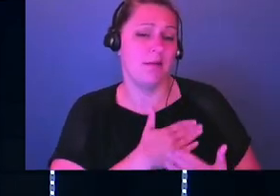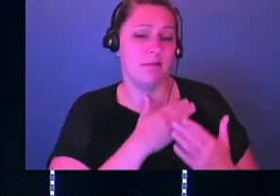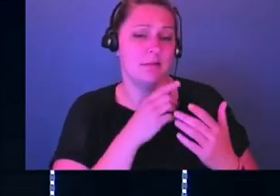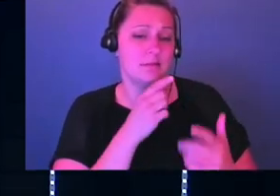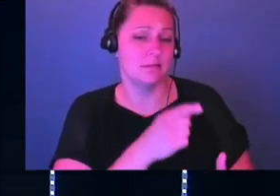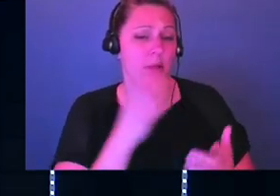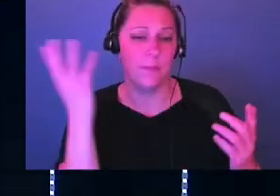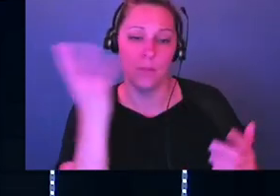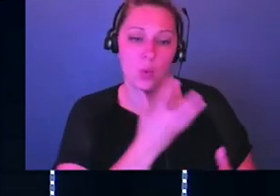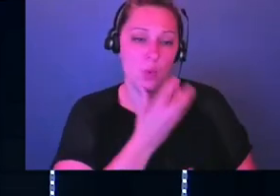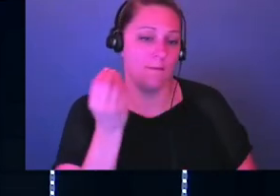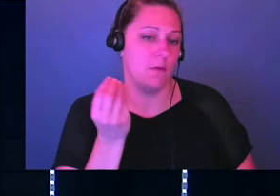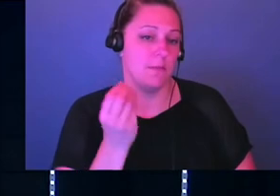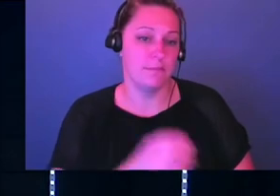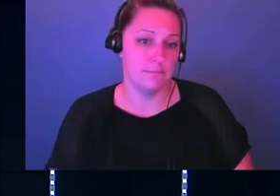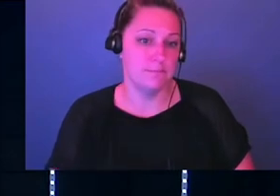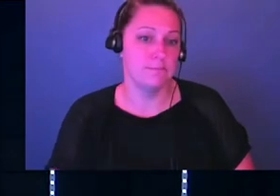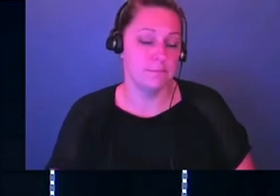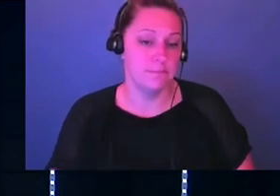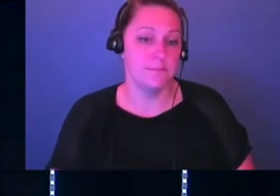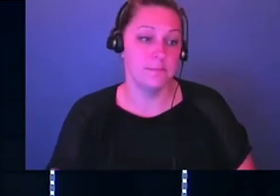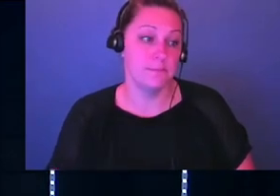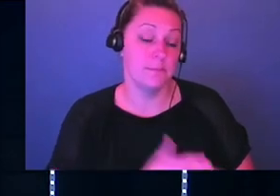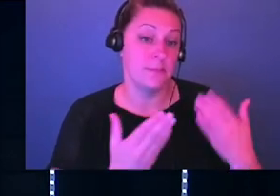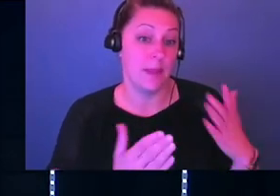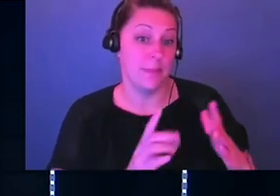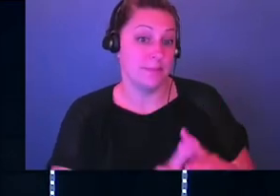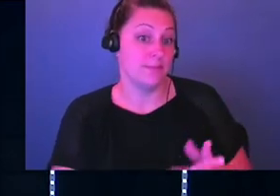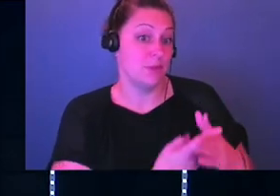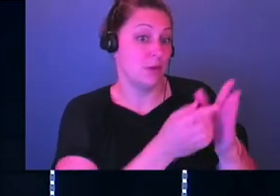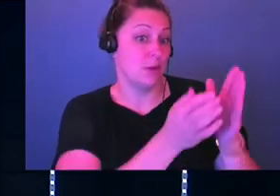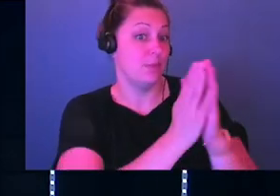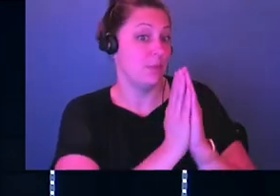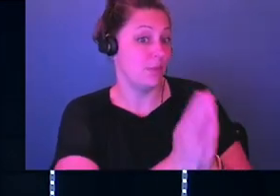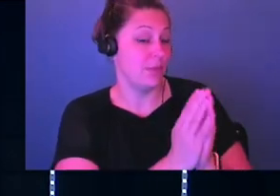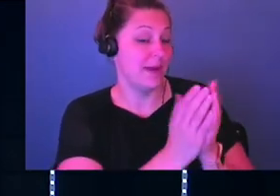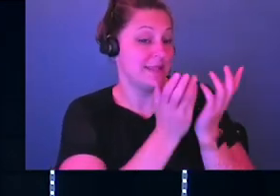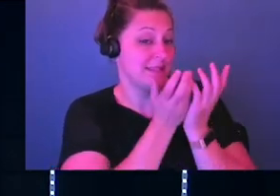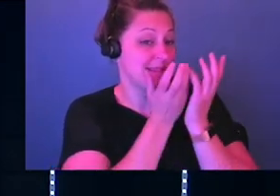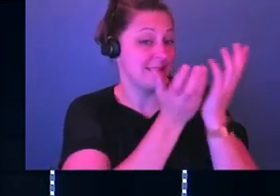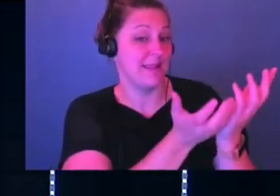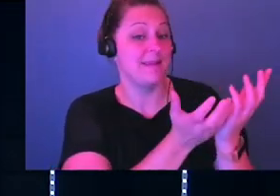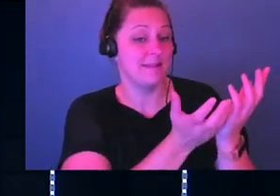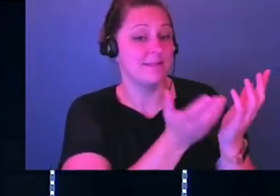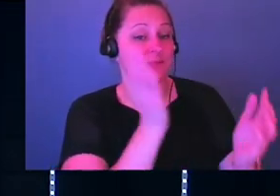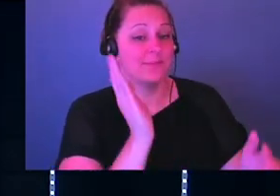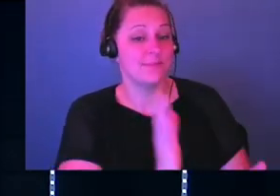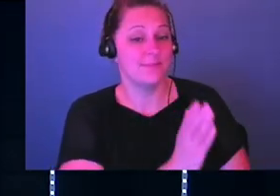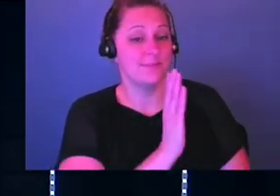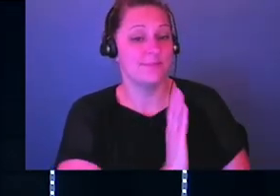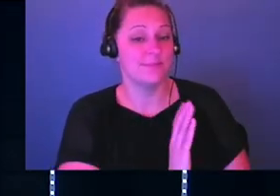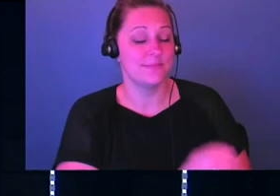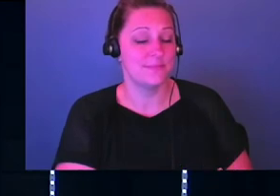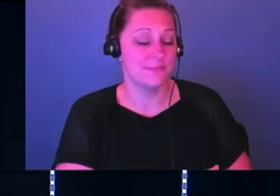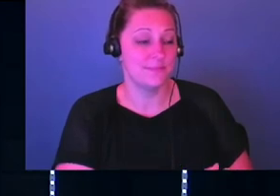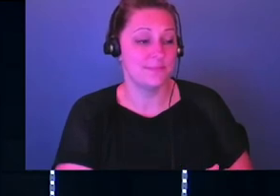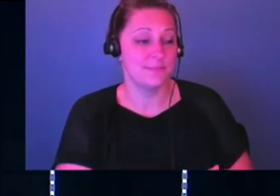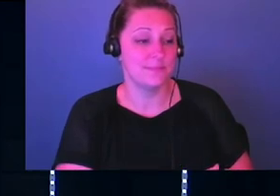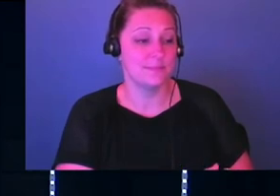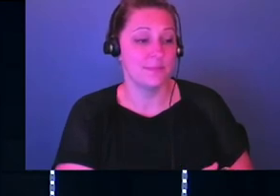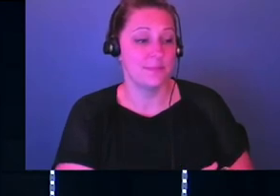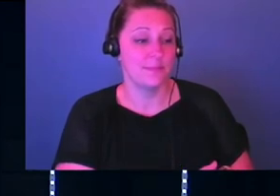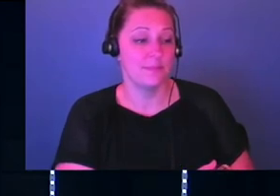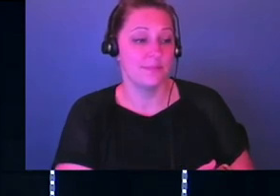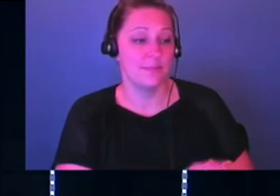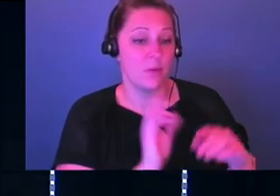It's beautiful to him. Maybe today that's all you need to do is start with praise. Start with singing to God. Start with giving him glory